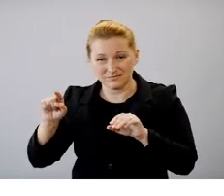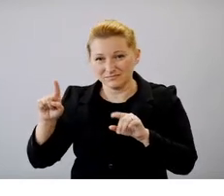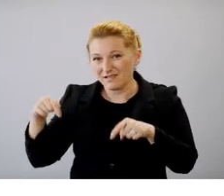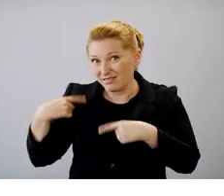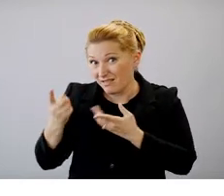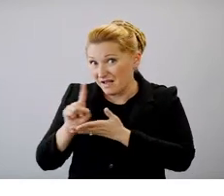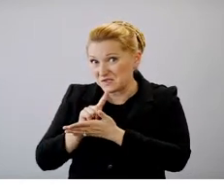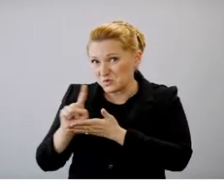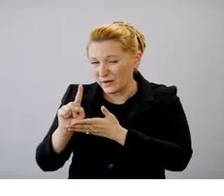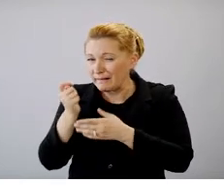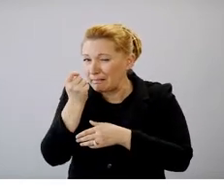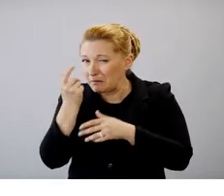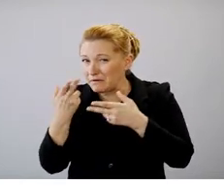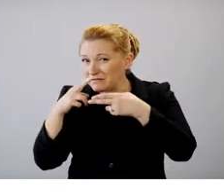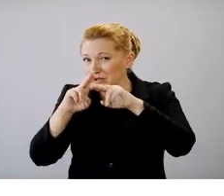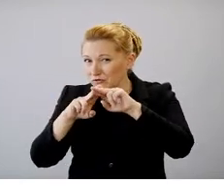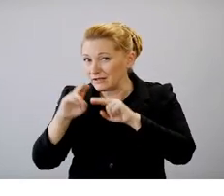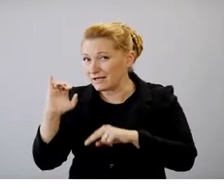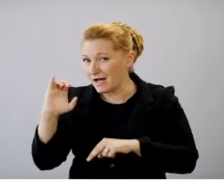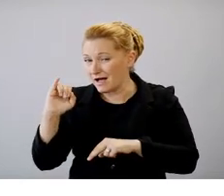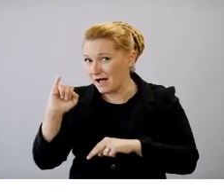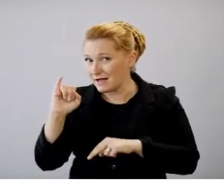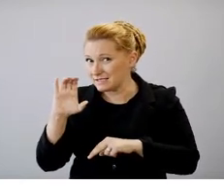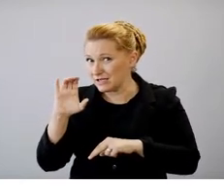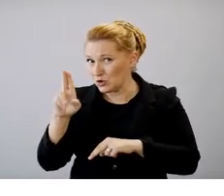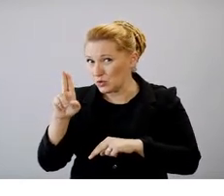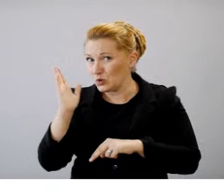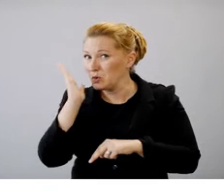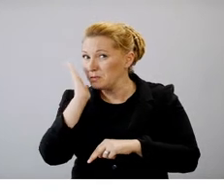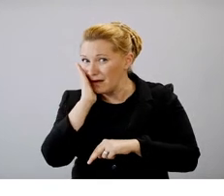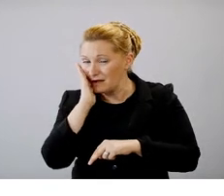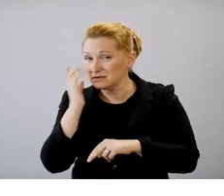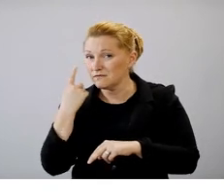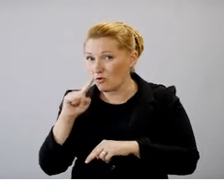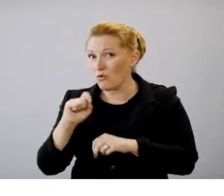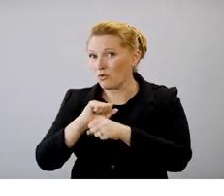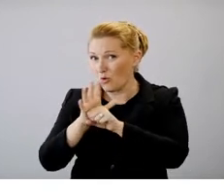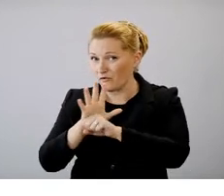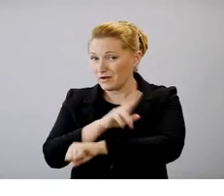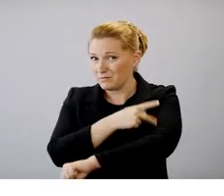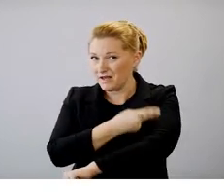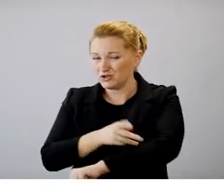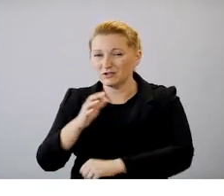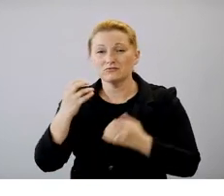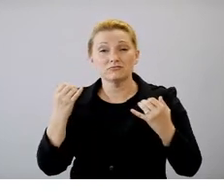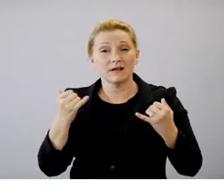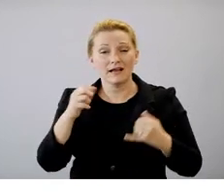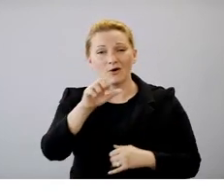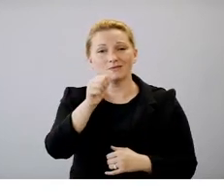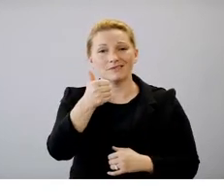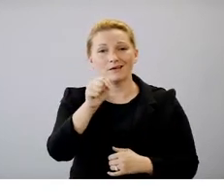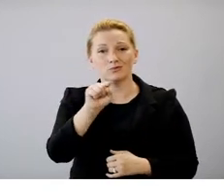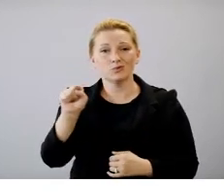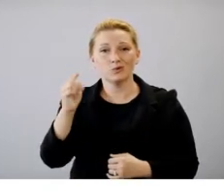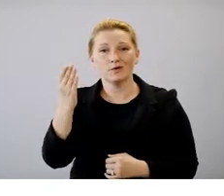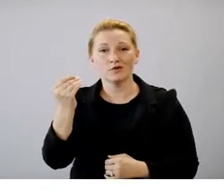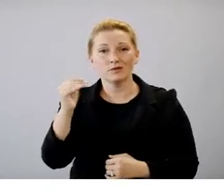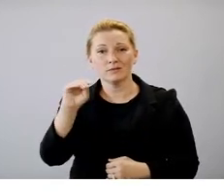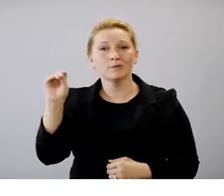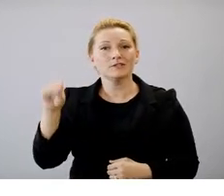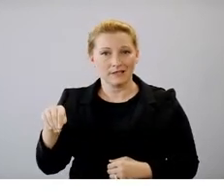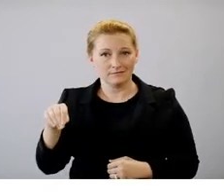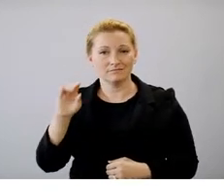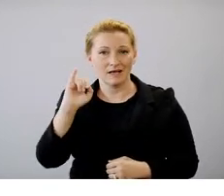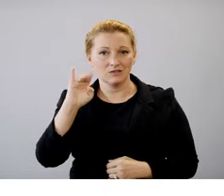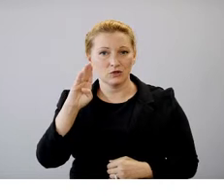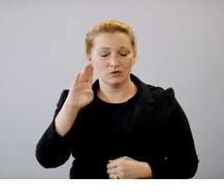our ICU beds being utilized by COVID patients, currently accounting for about 10 to 14 percent of the the